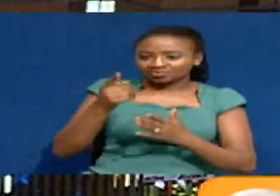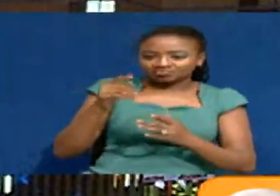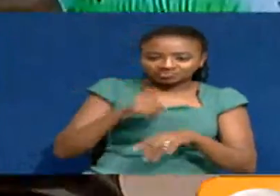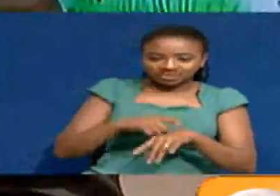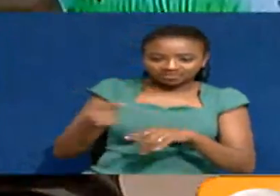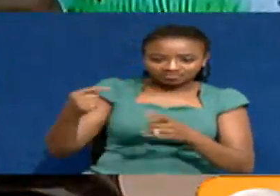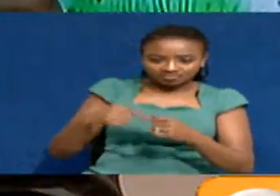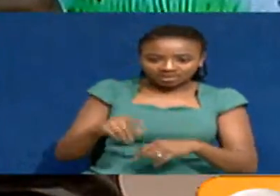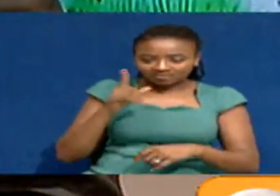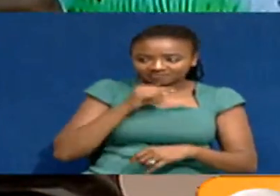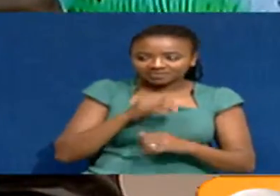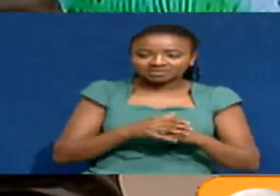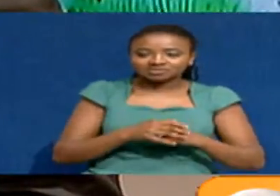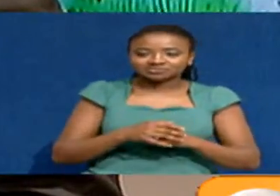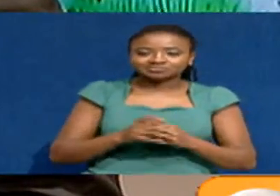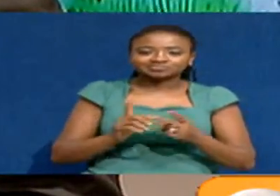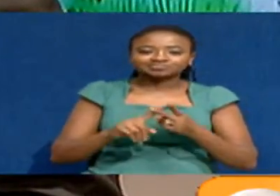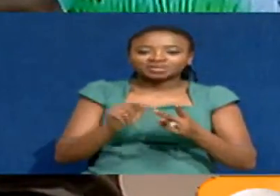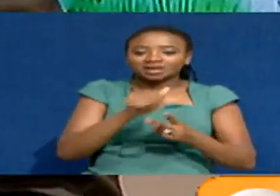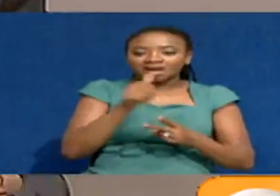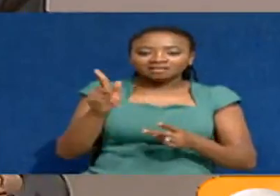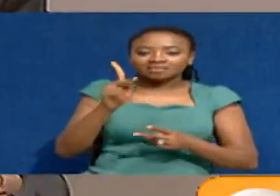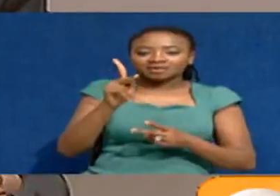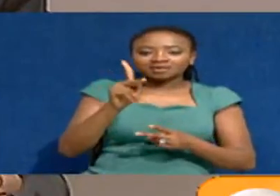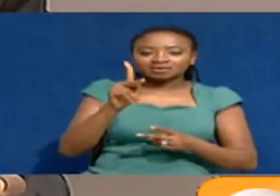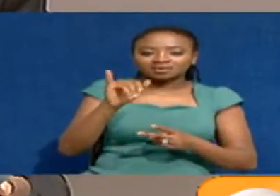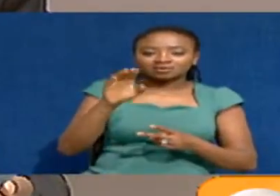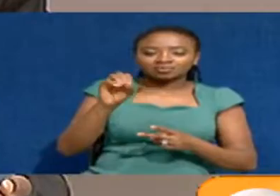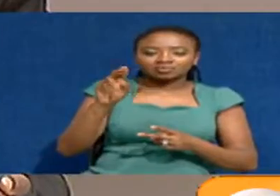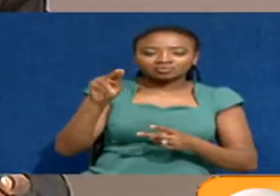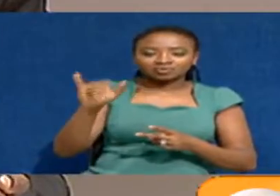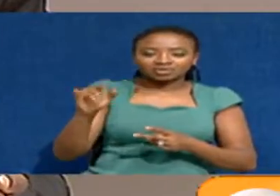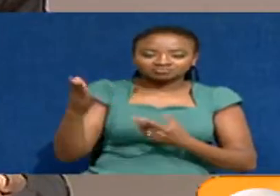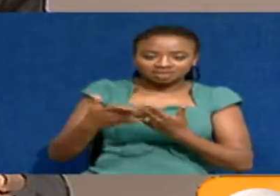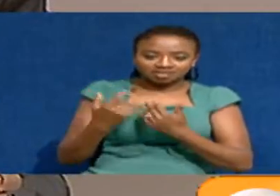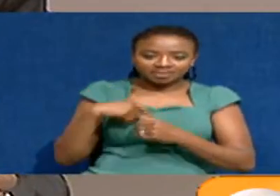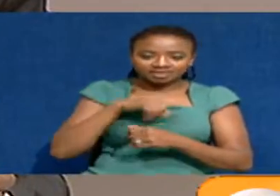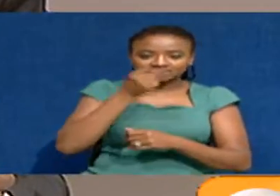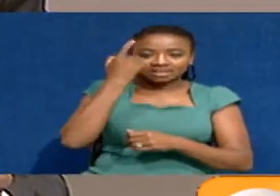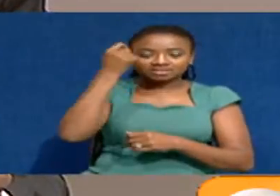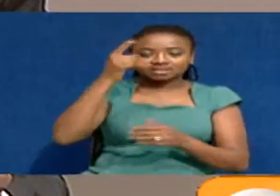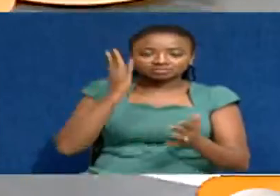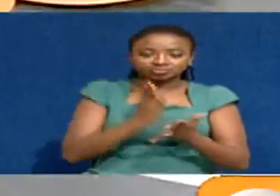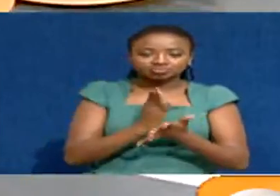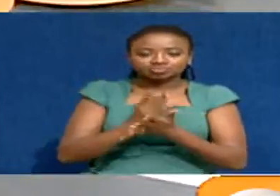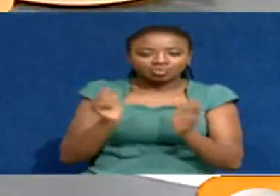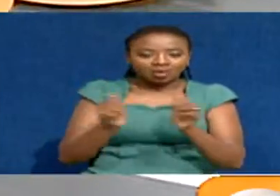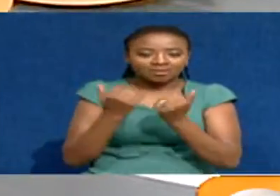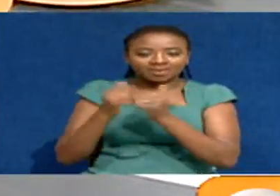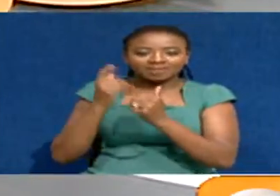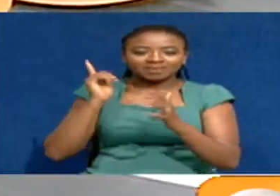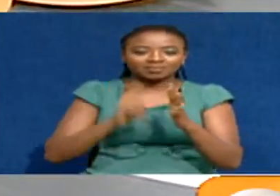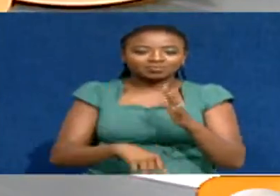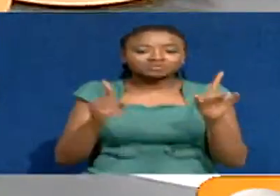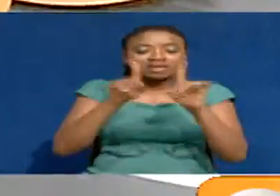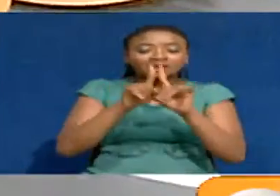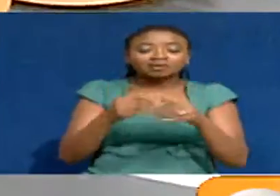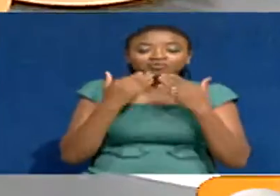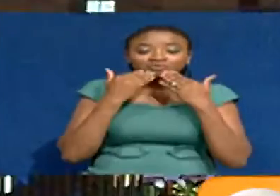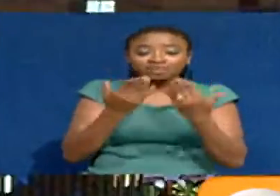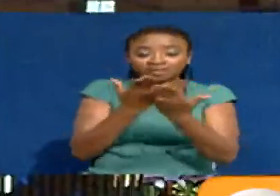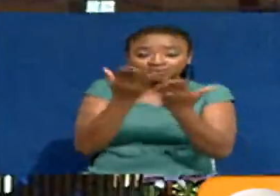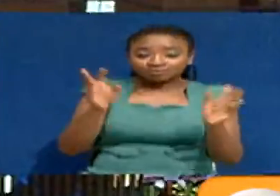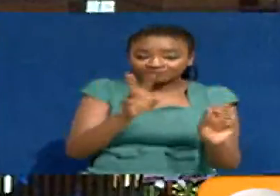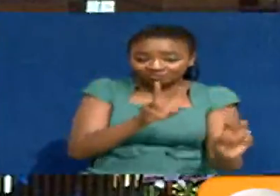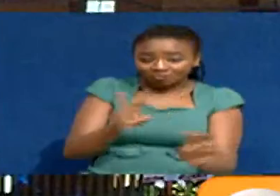for your time this evening, together with Honorable Jeremiah Kioni, helping us understand exactly what is happening. And, of course, thank you to our